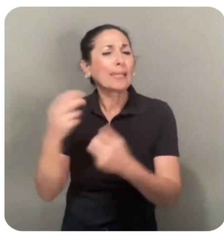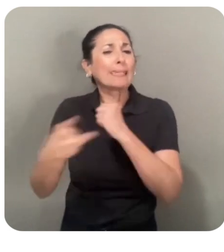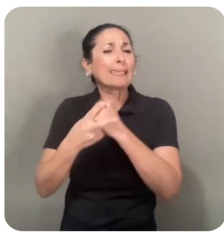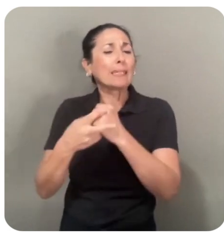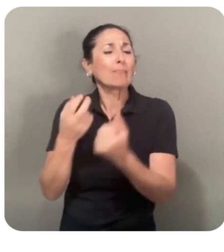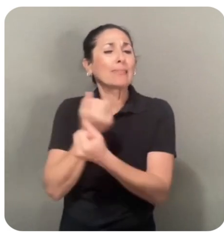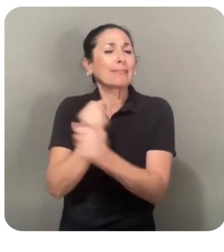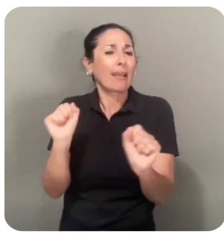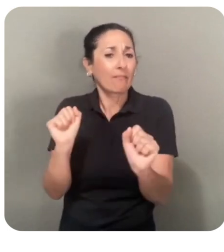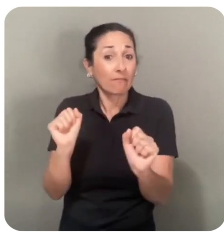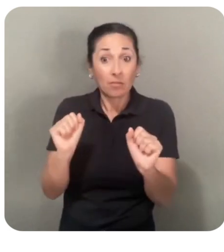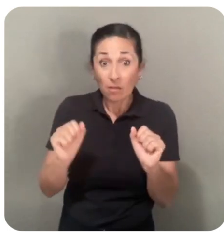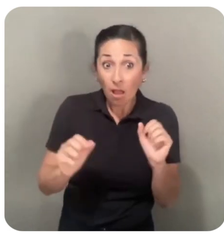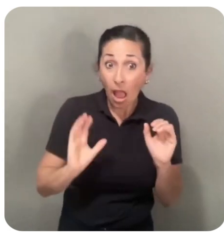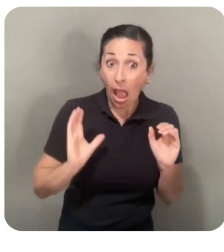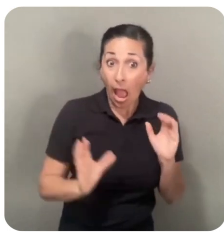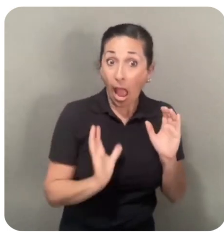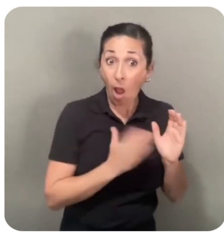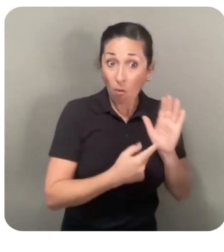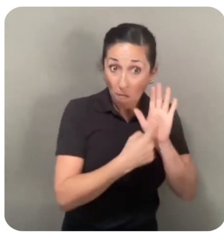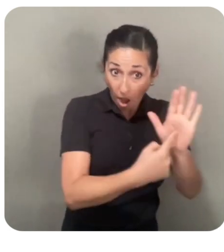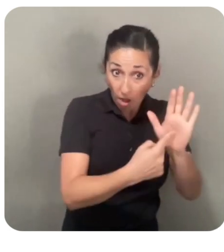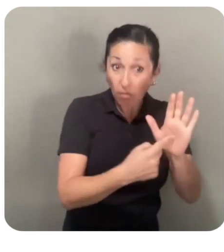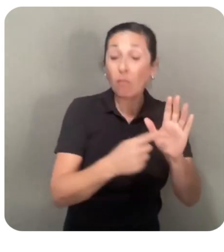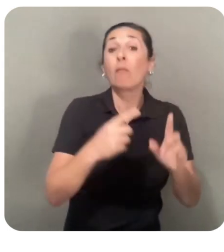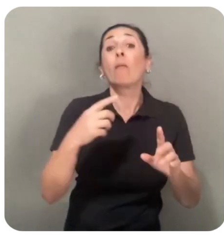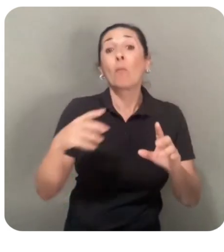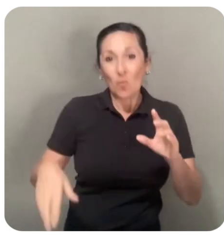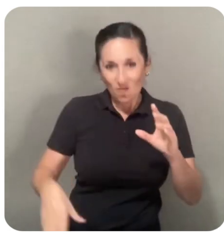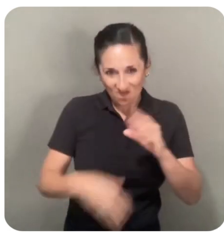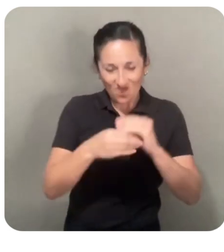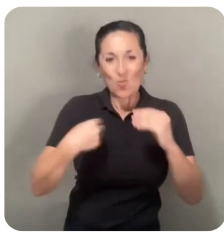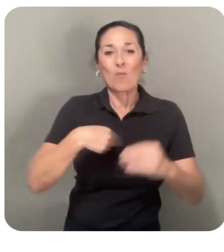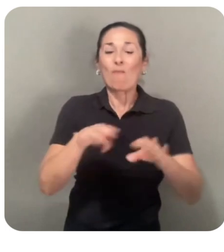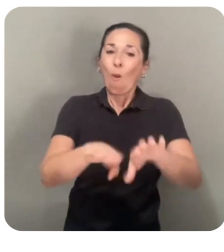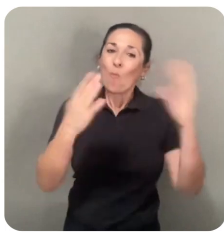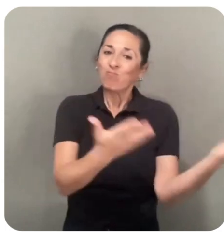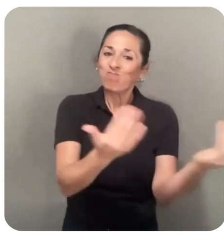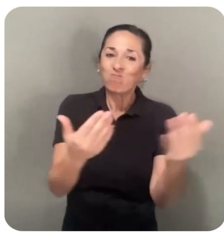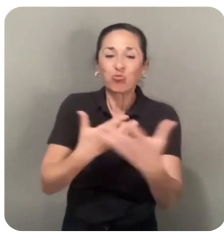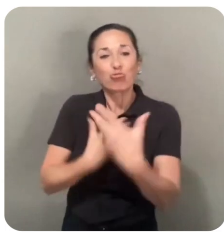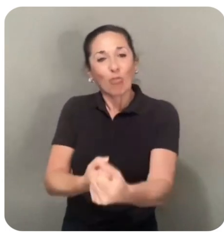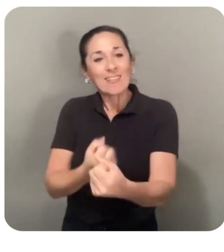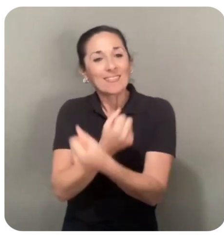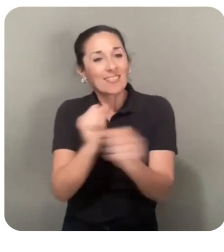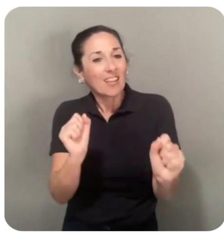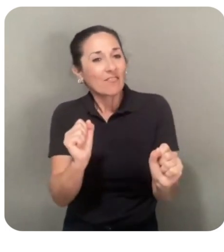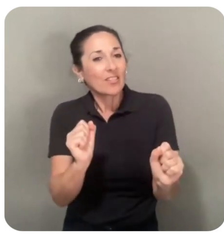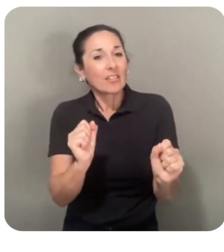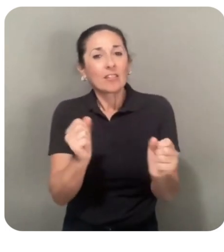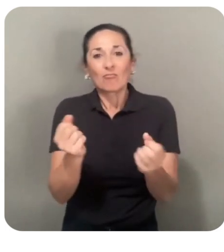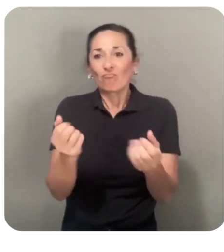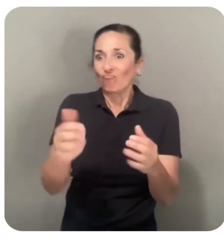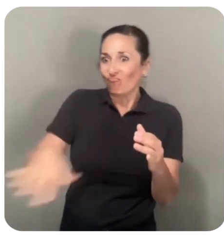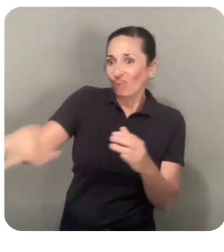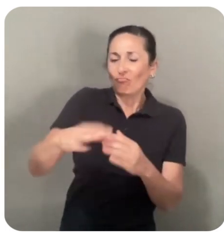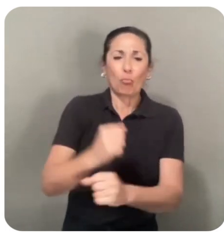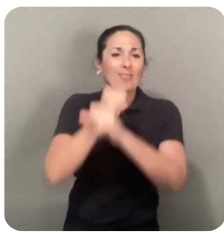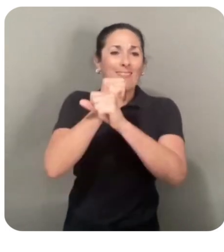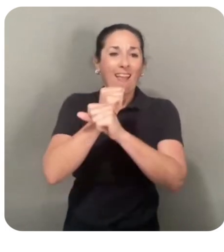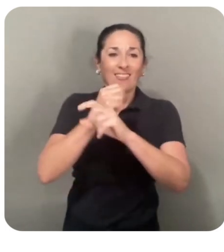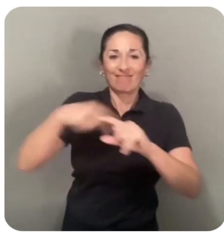In addition to our models, we've also invested in open-source trust and safety tools that protect the herd out in the field.